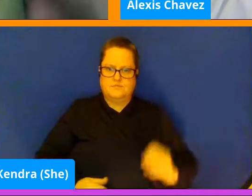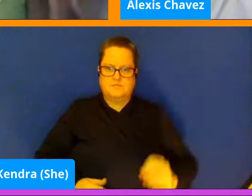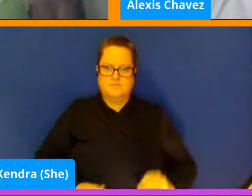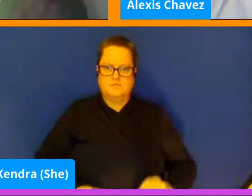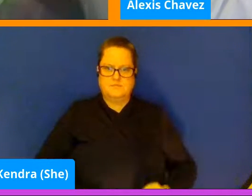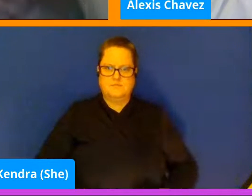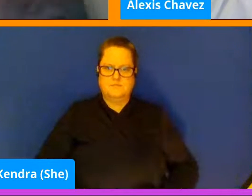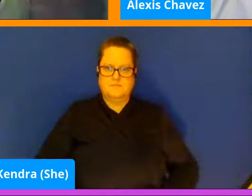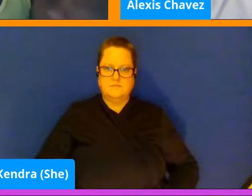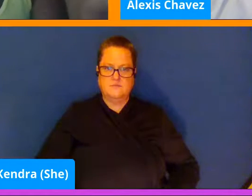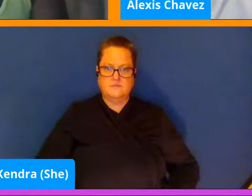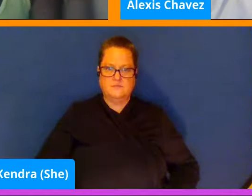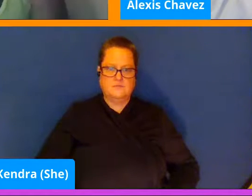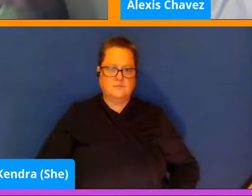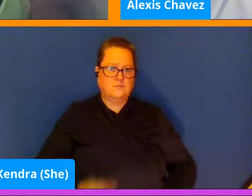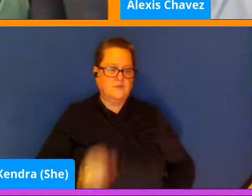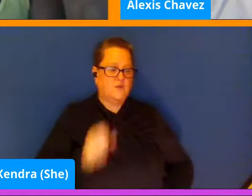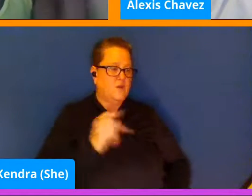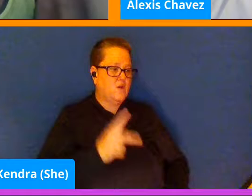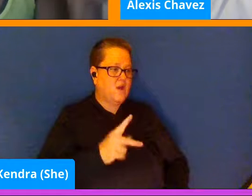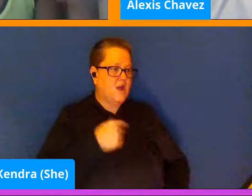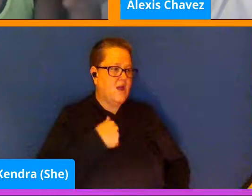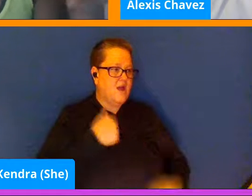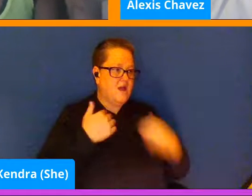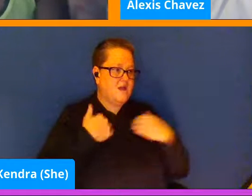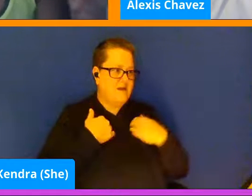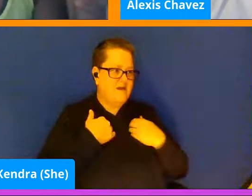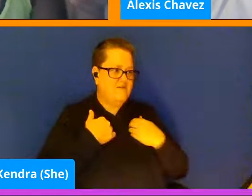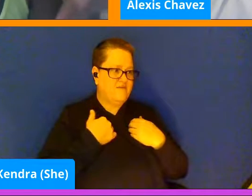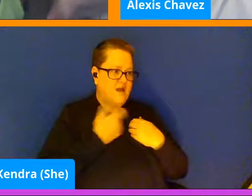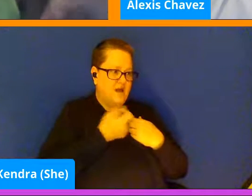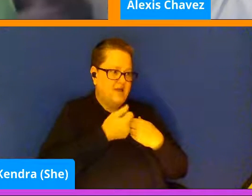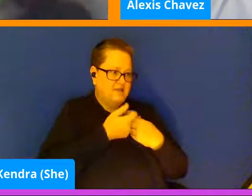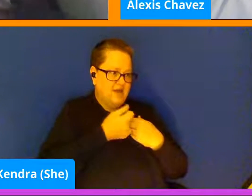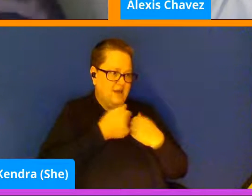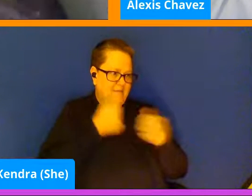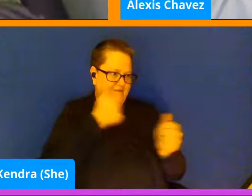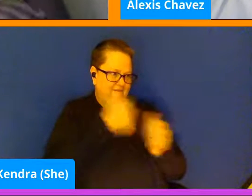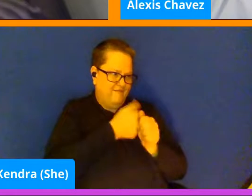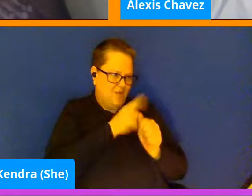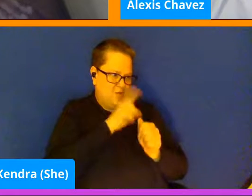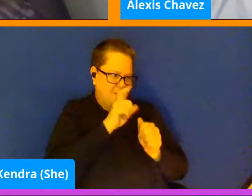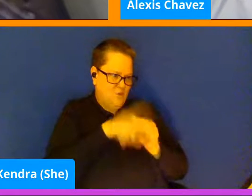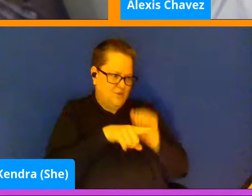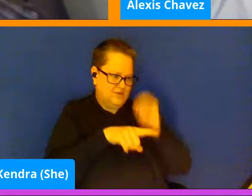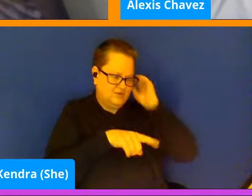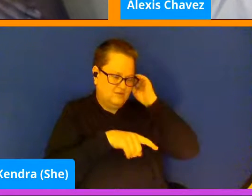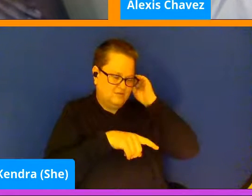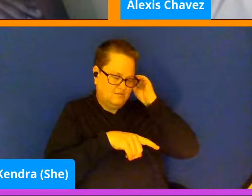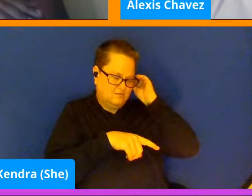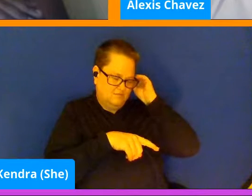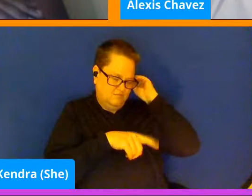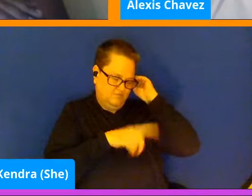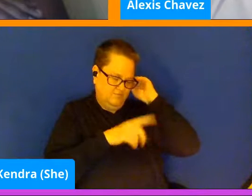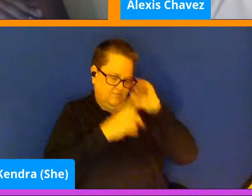OK, I kind of have a little bit of a follow up question, because